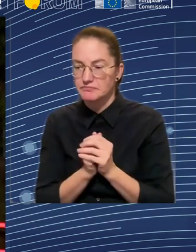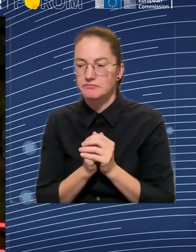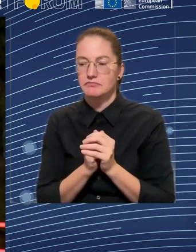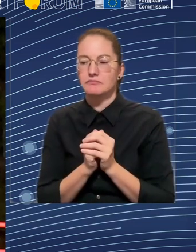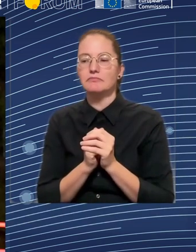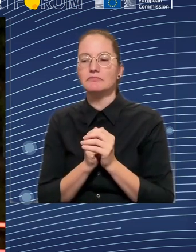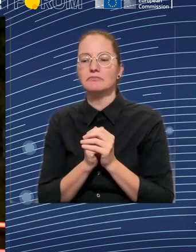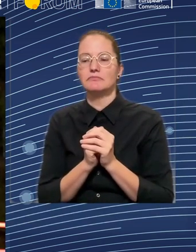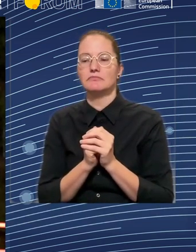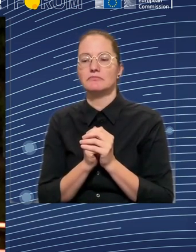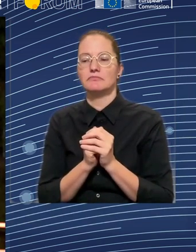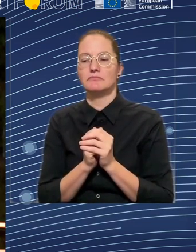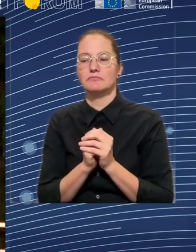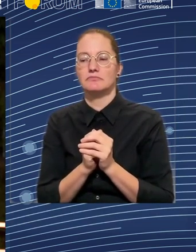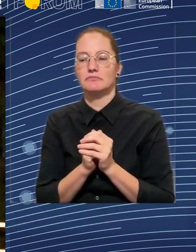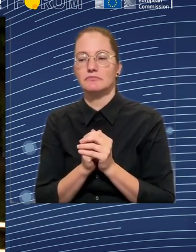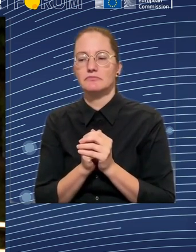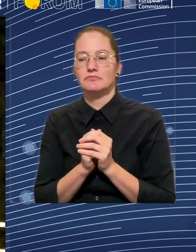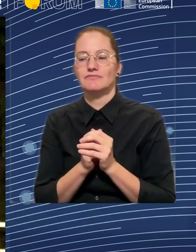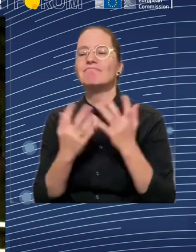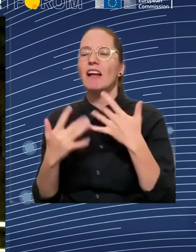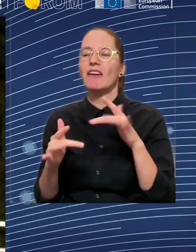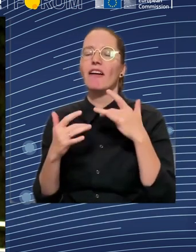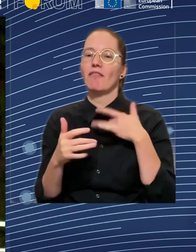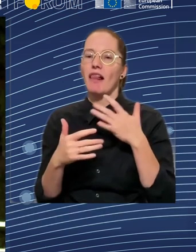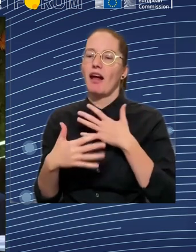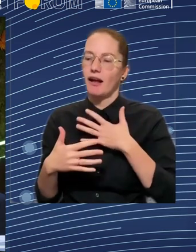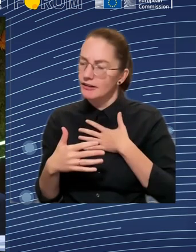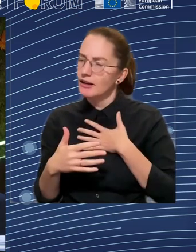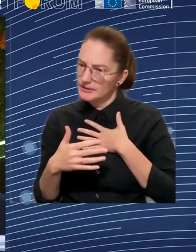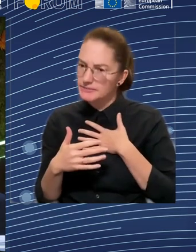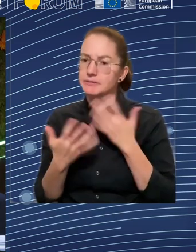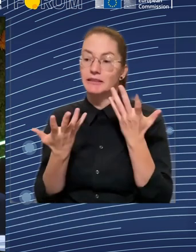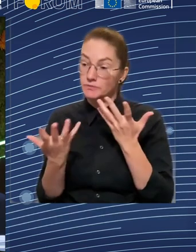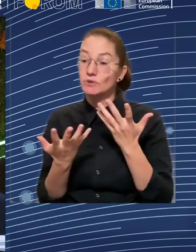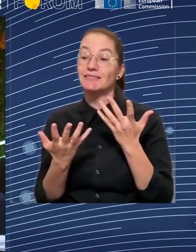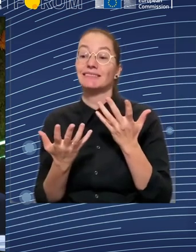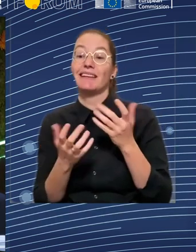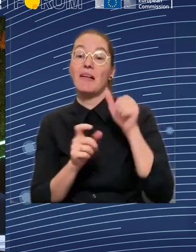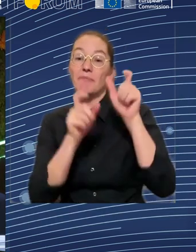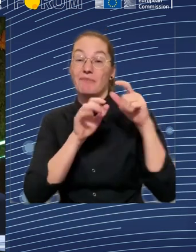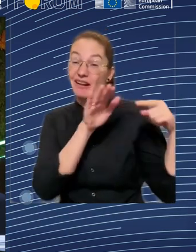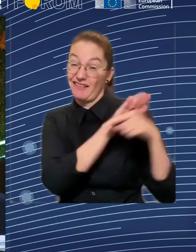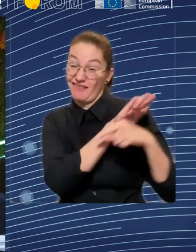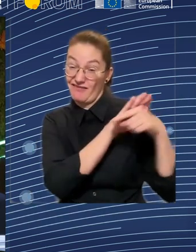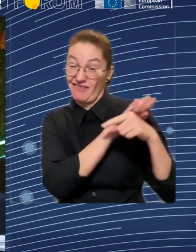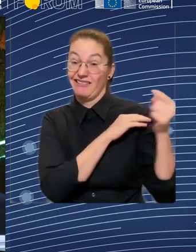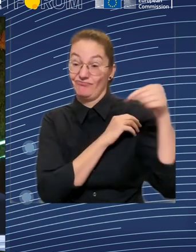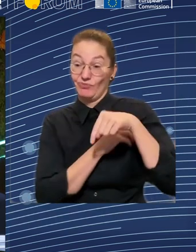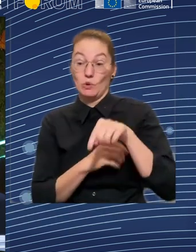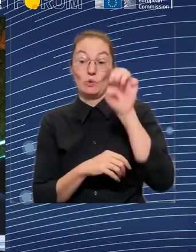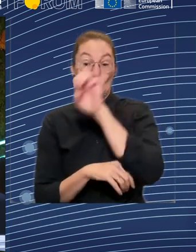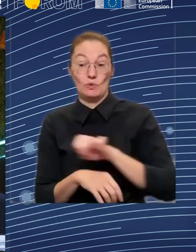assistance benefits. They basically come here because they are frightened for their life in their home country. That's what drives them here.